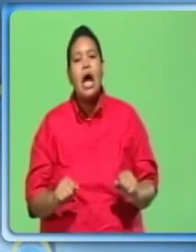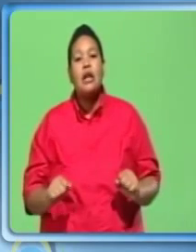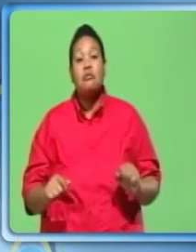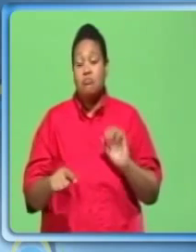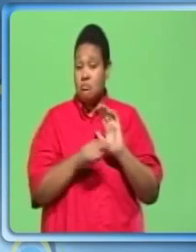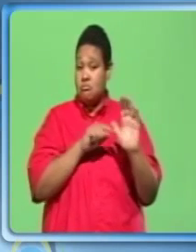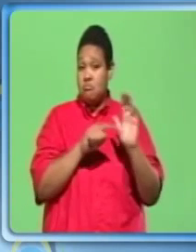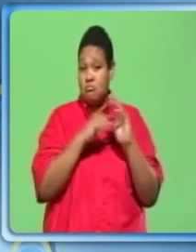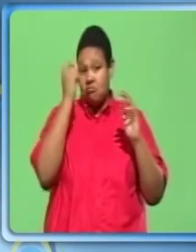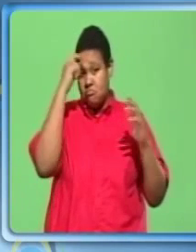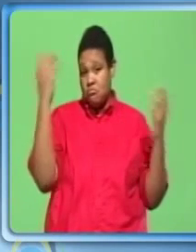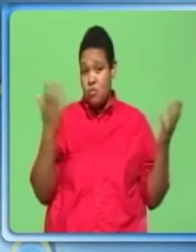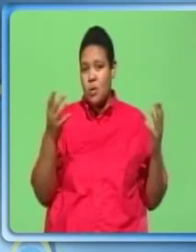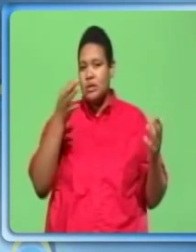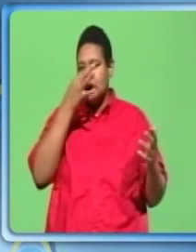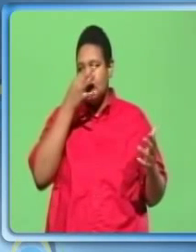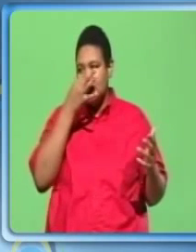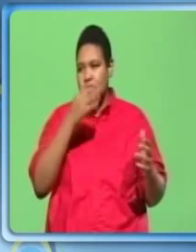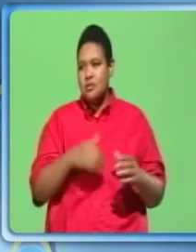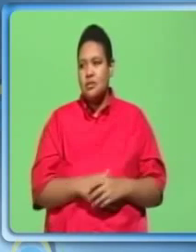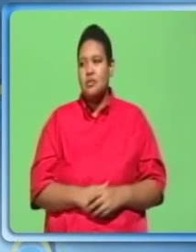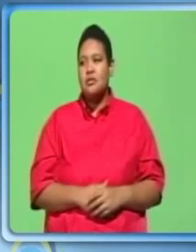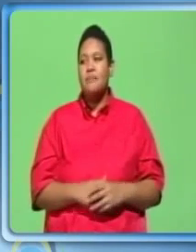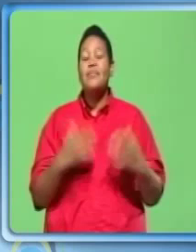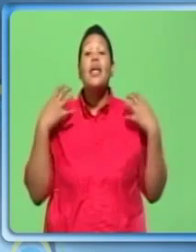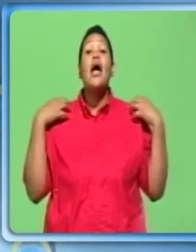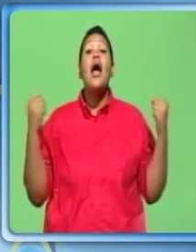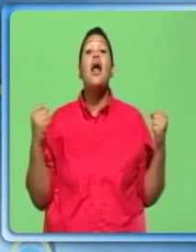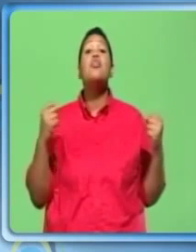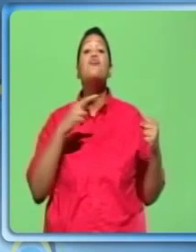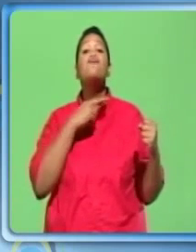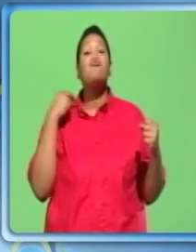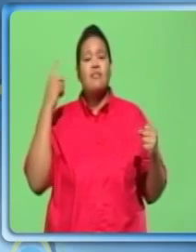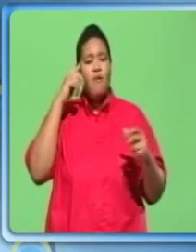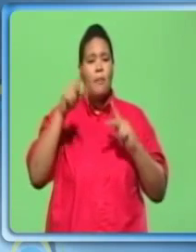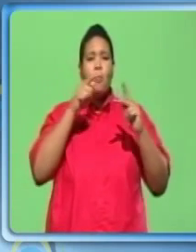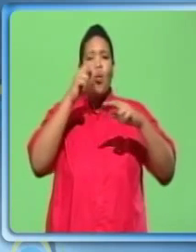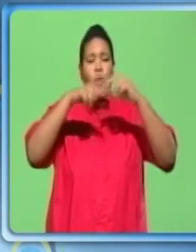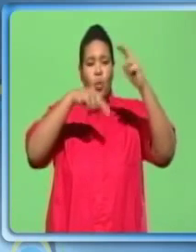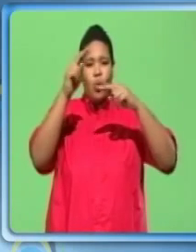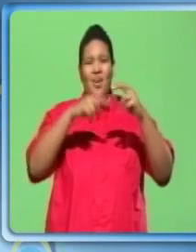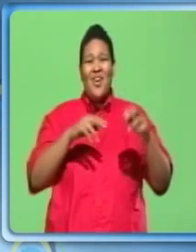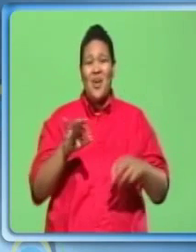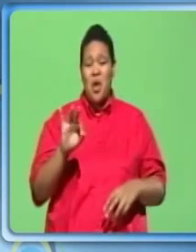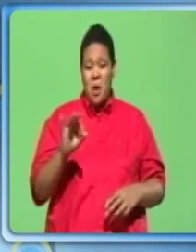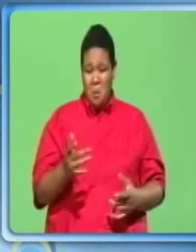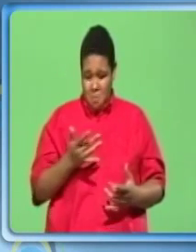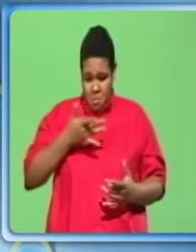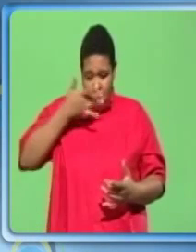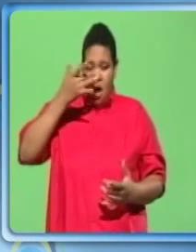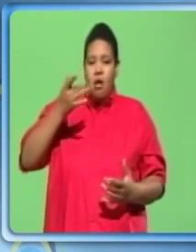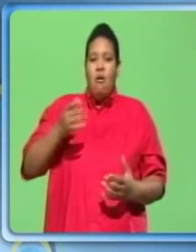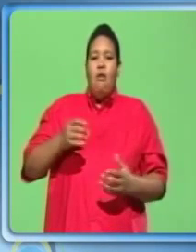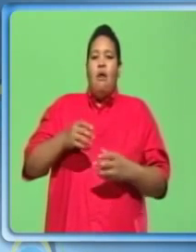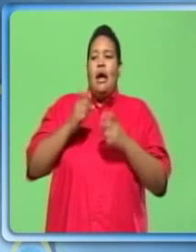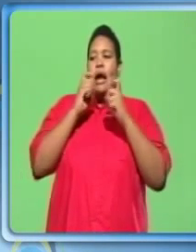Disadvantages. Stinks. Health risks to installers. Fumes promote smog.